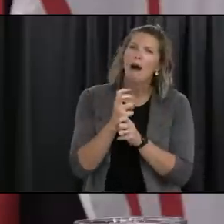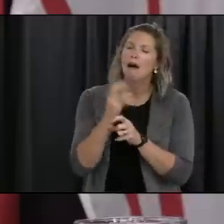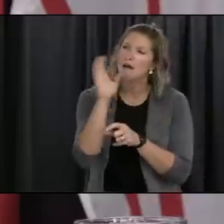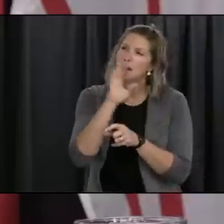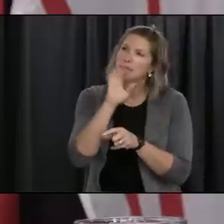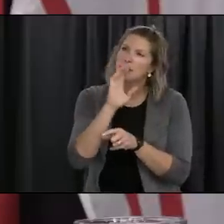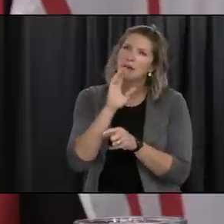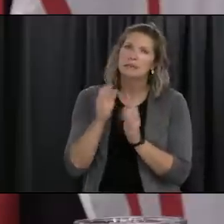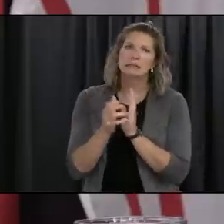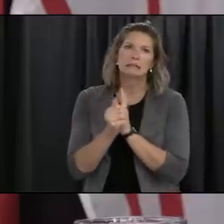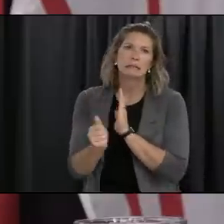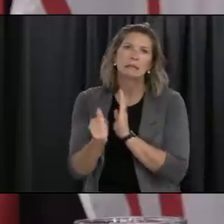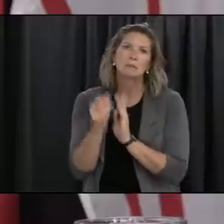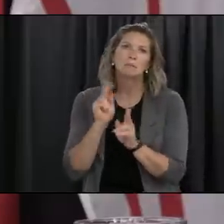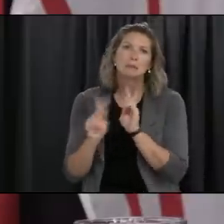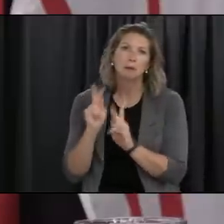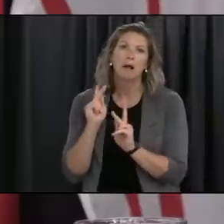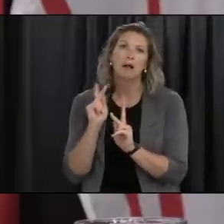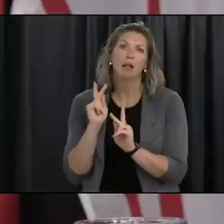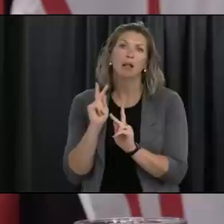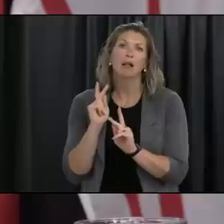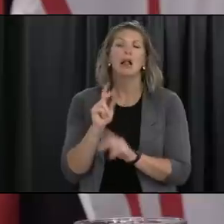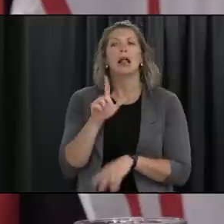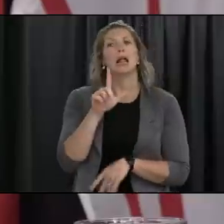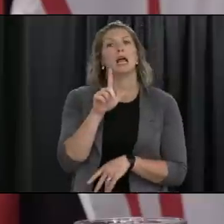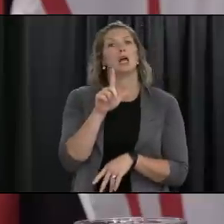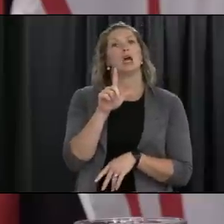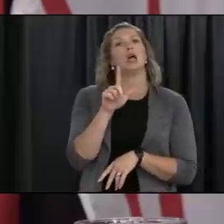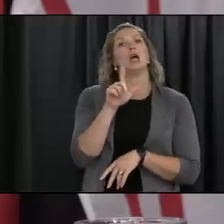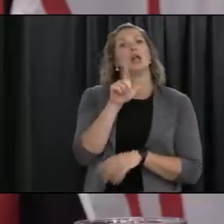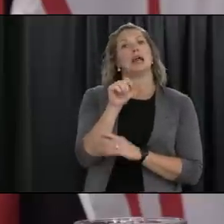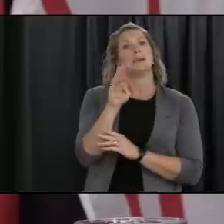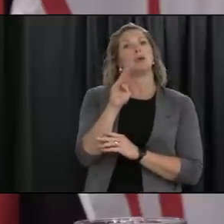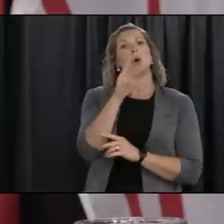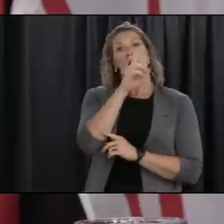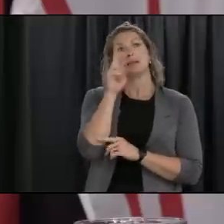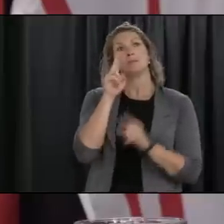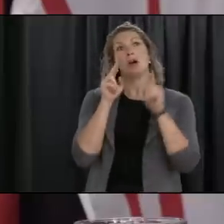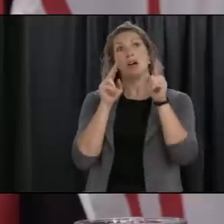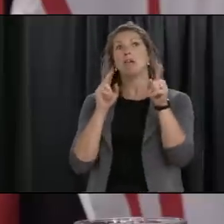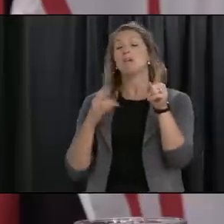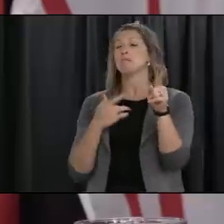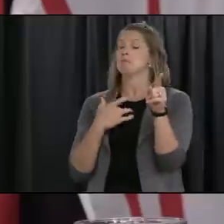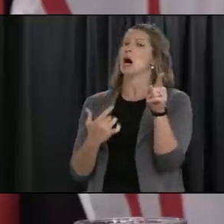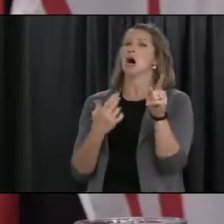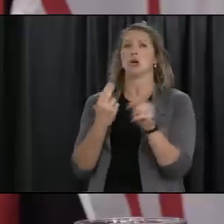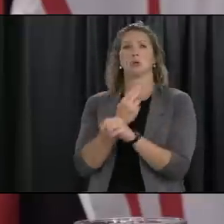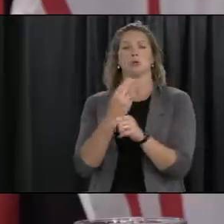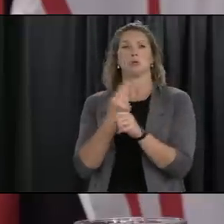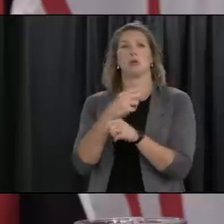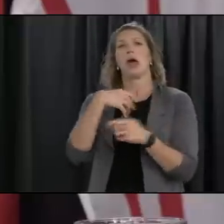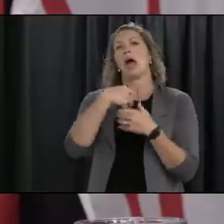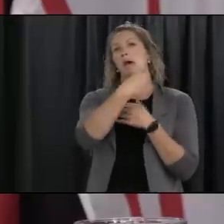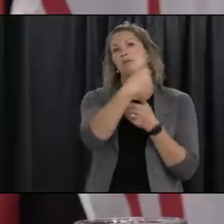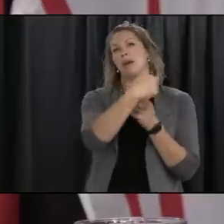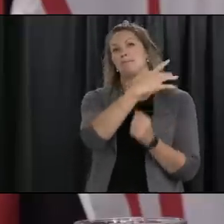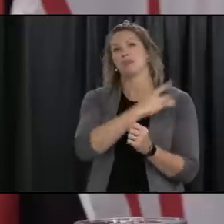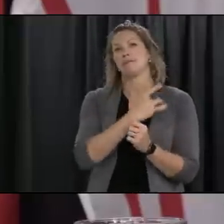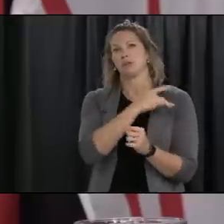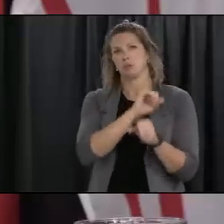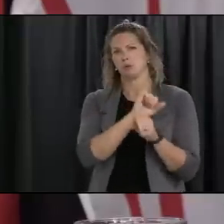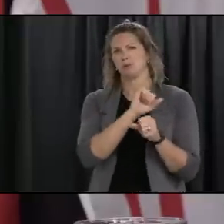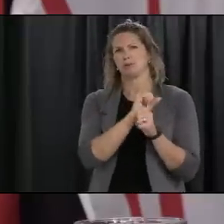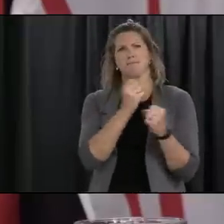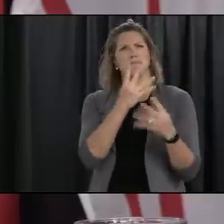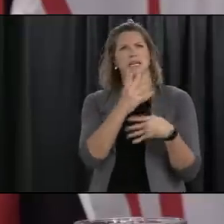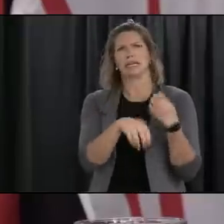grenfall particularly has a long tradition of utilizing visiting essential workers uh without which